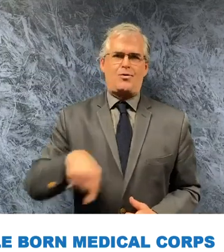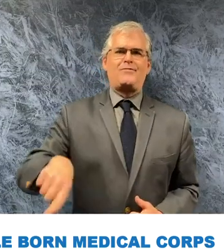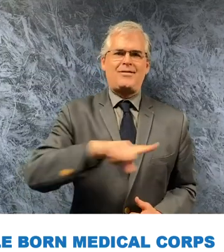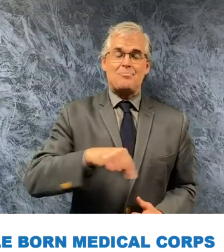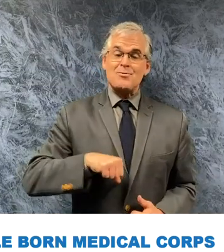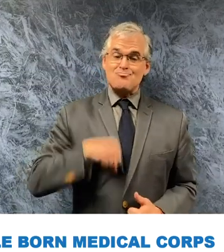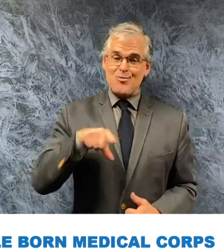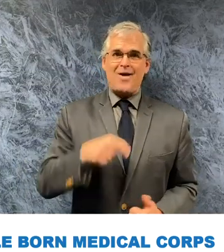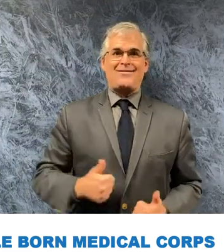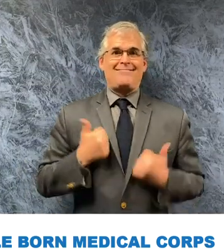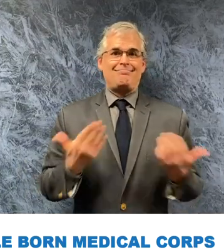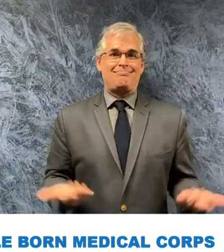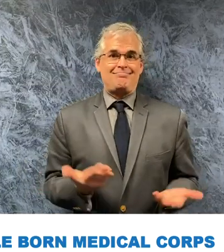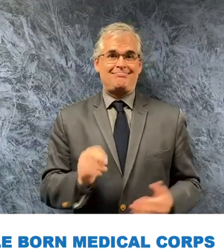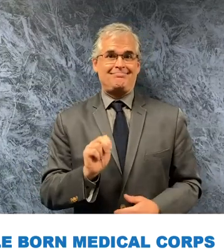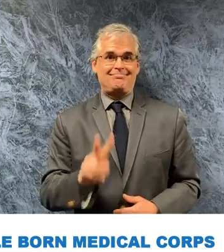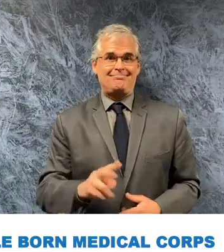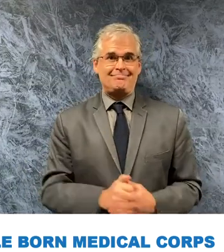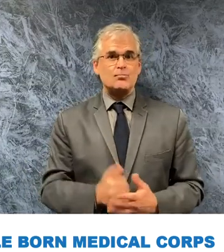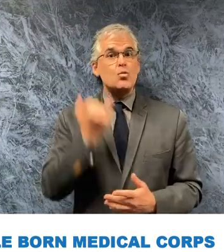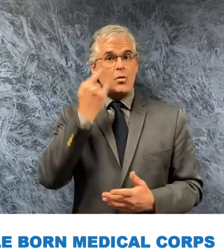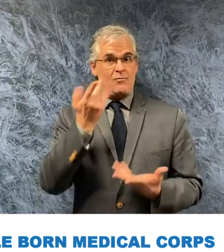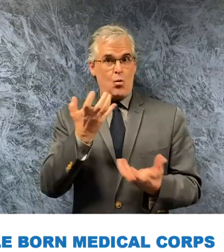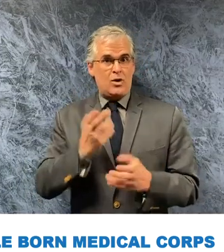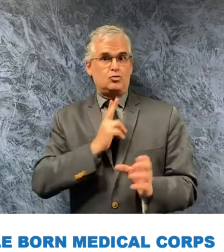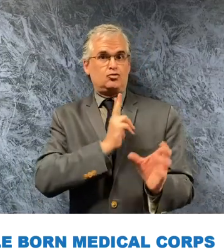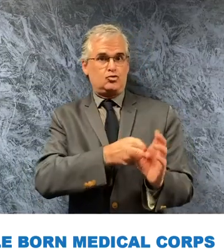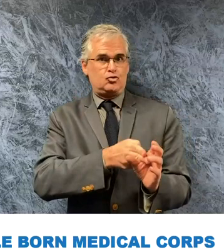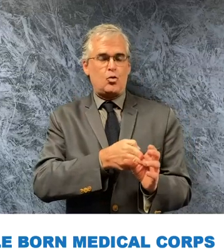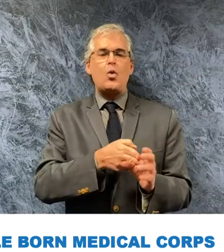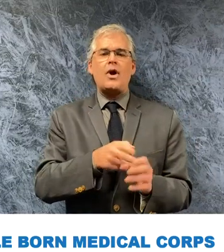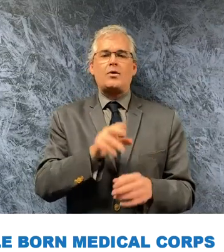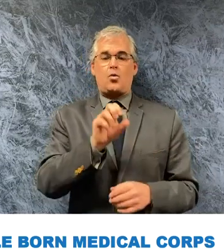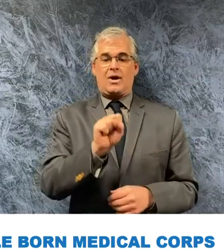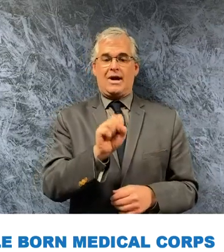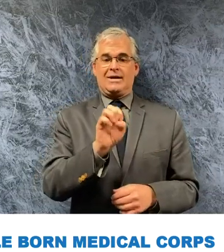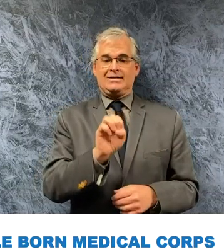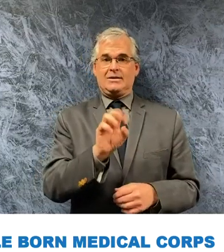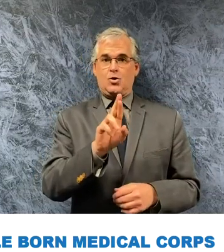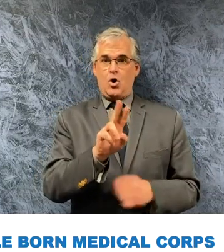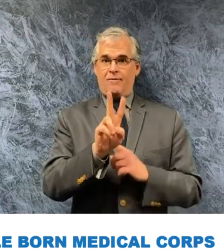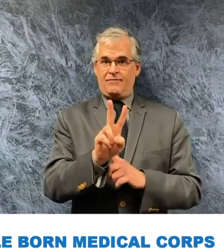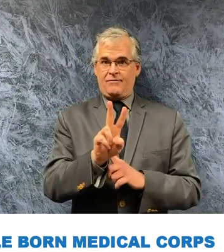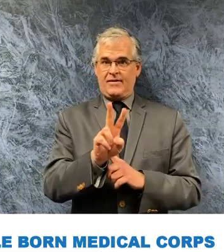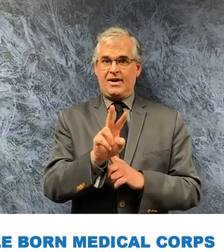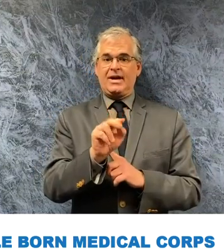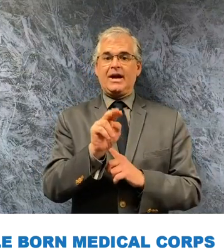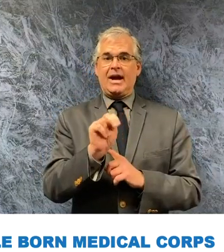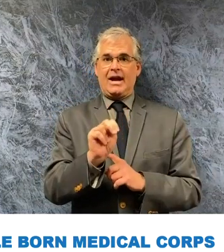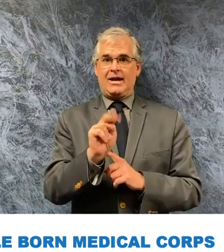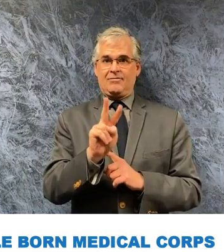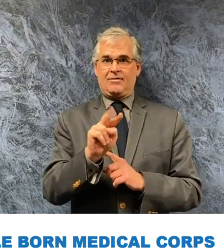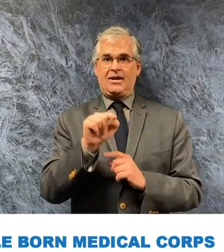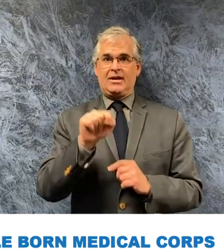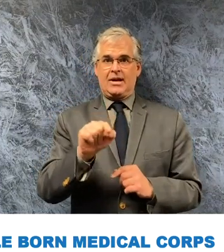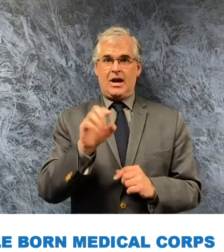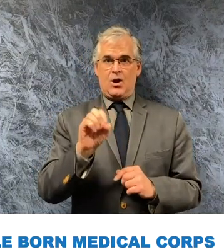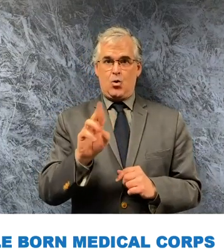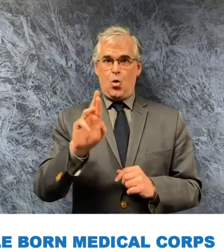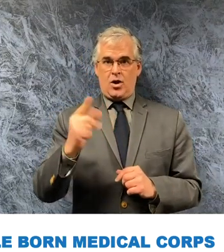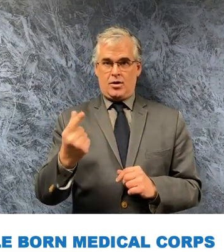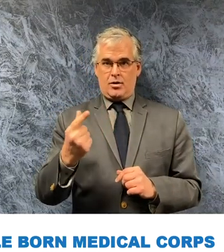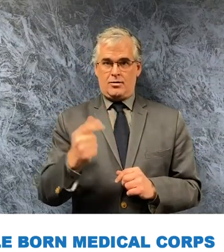again if you want to serve log on to servnv.org for more information again that's